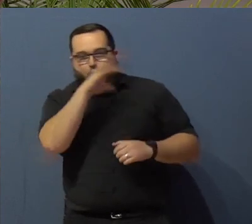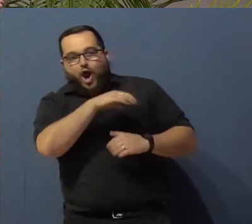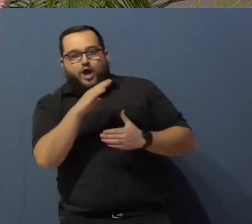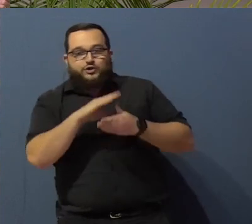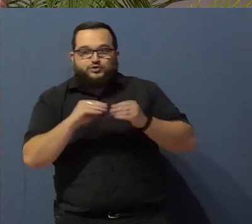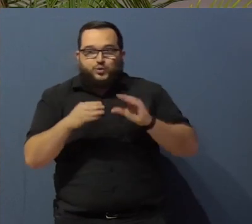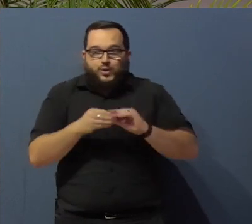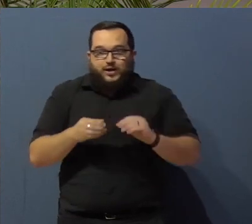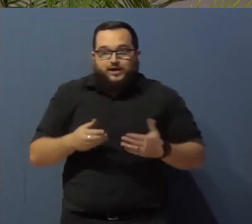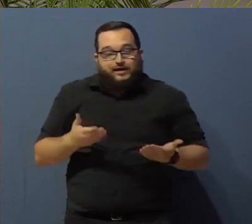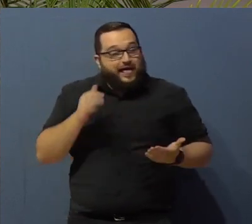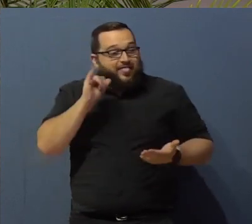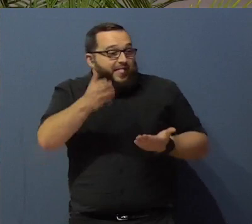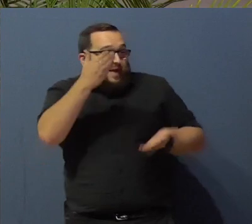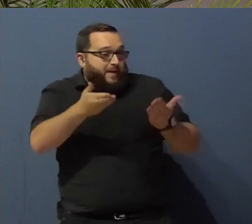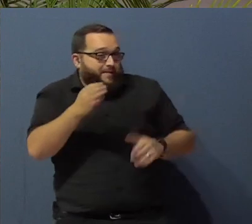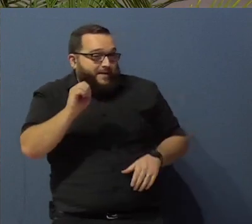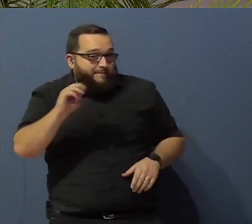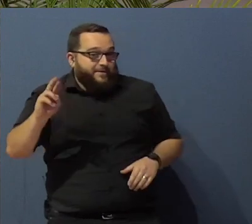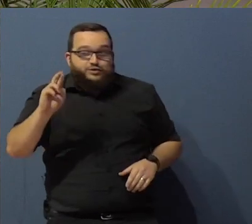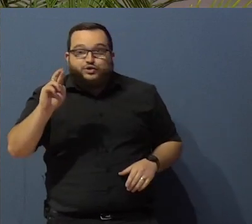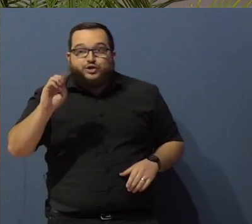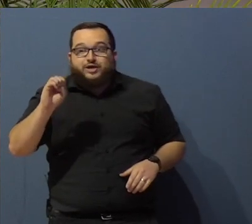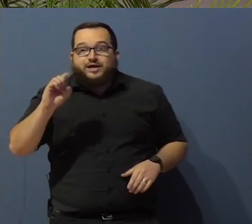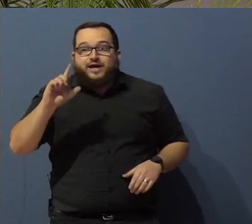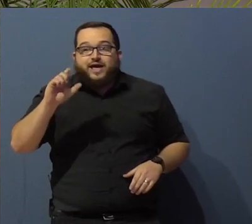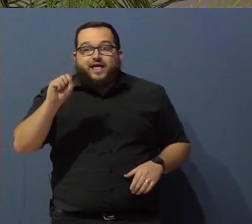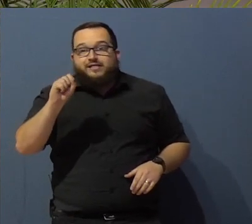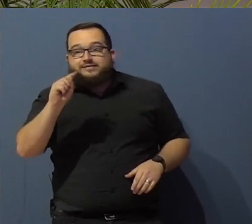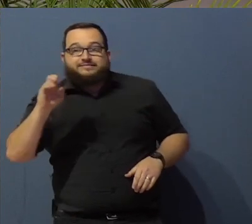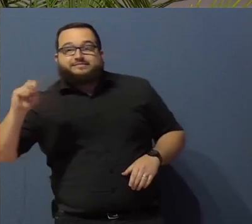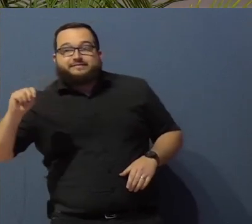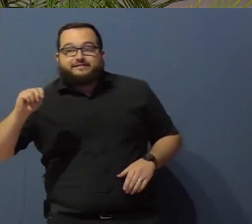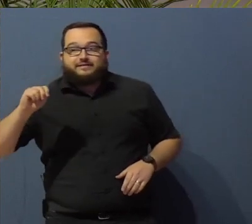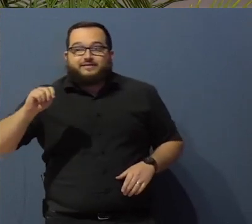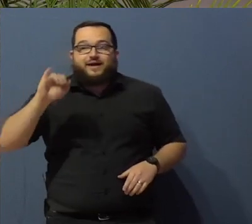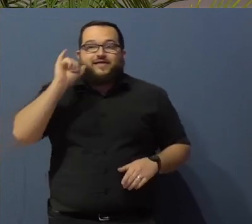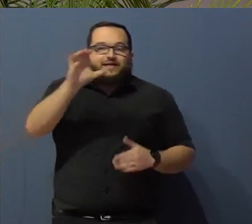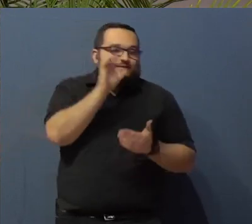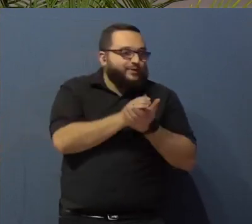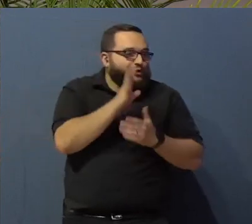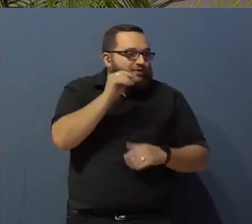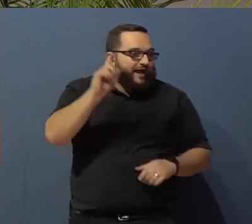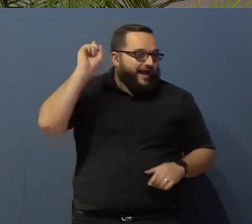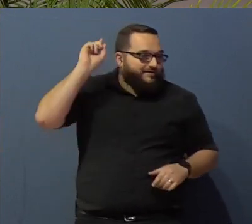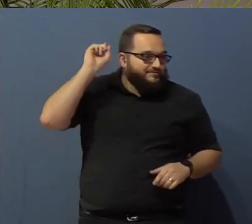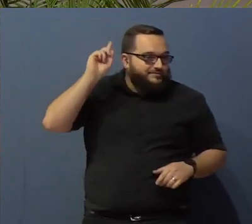just might be Mr. Ellison in that driver's seat. There's a picture of him.